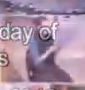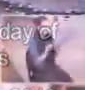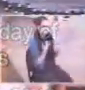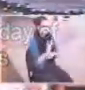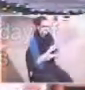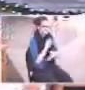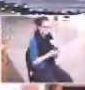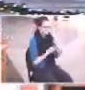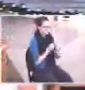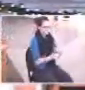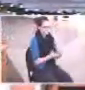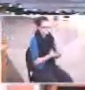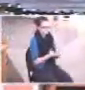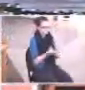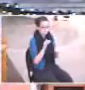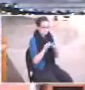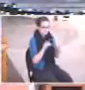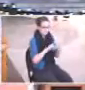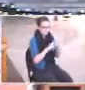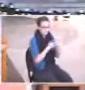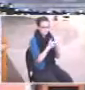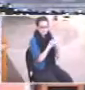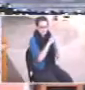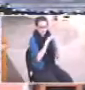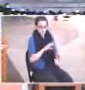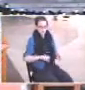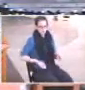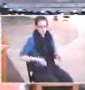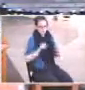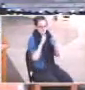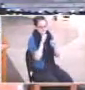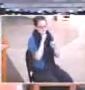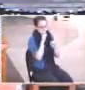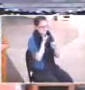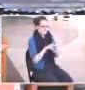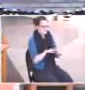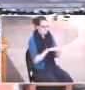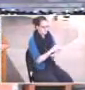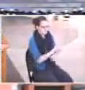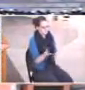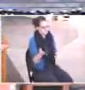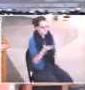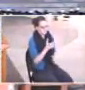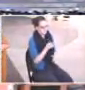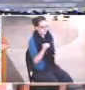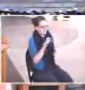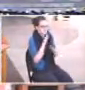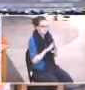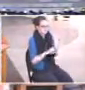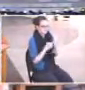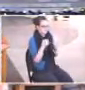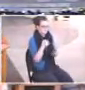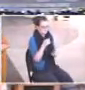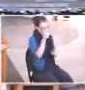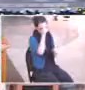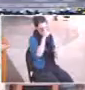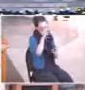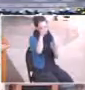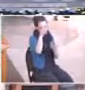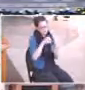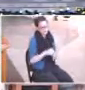Dear friends in Christ, grace be unto you, and peace from God our Father and the Lord Jesus Christ. Amen.